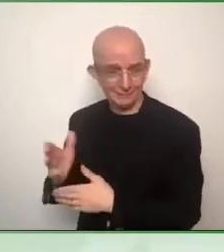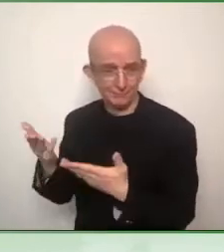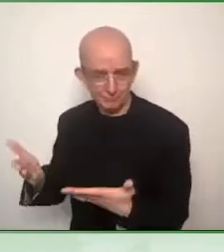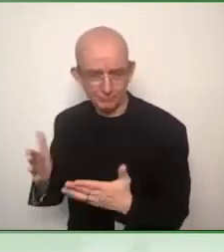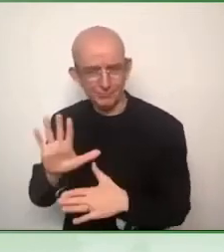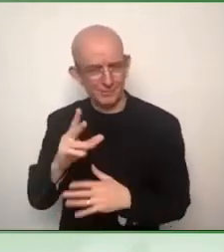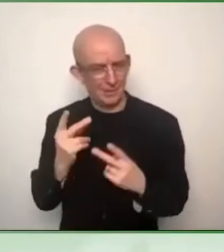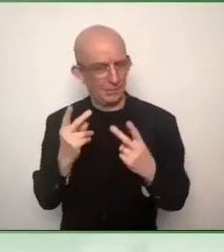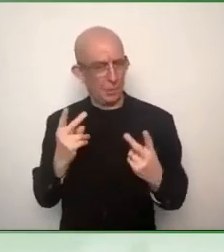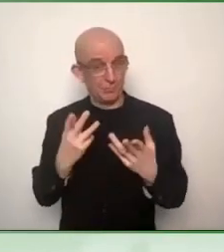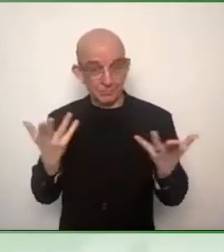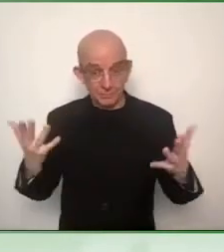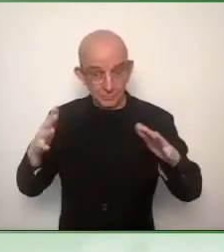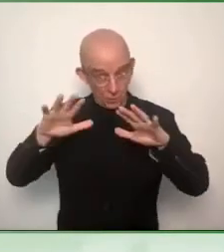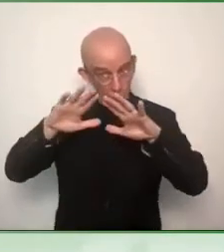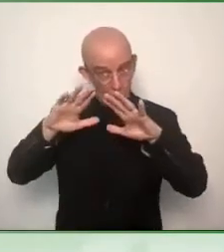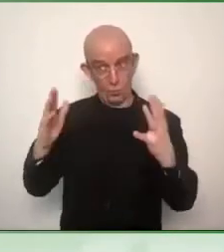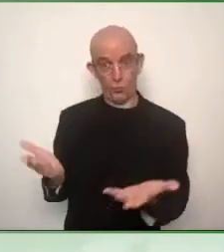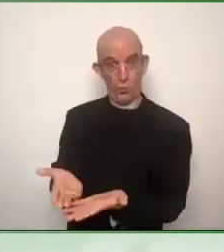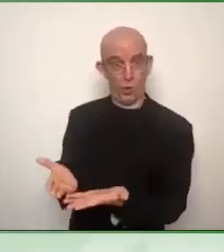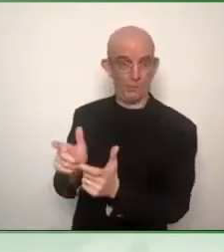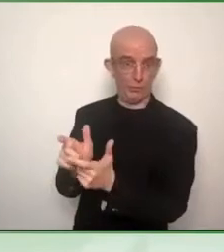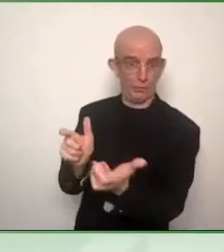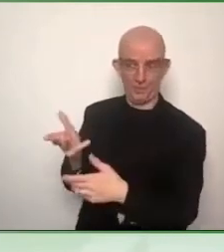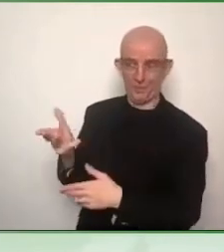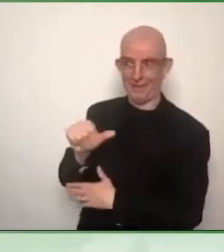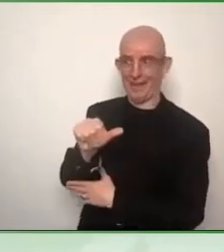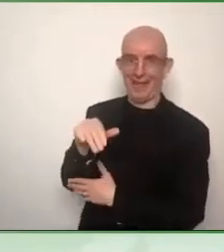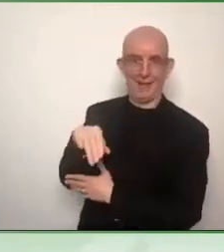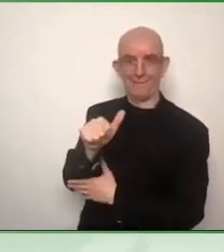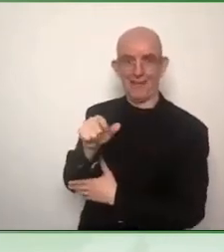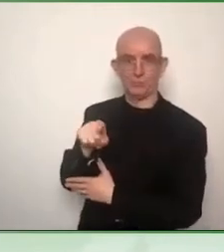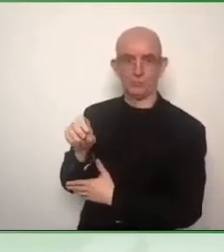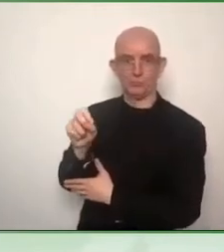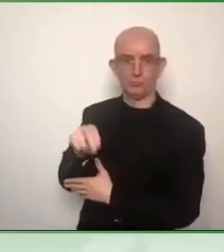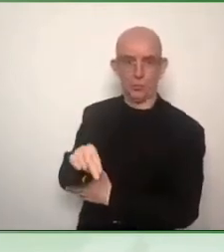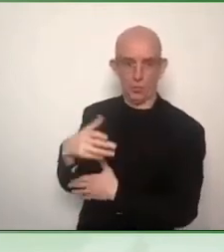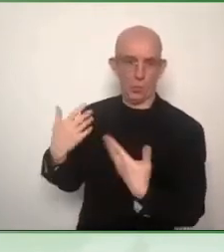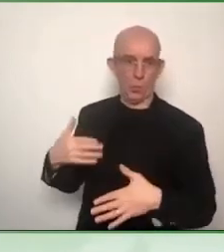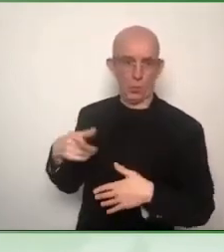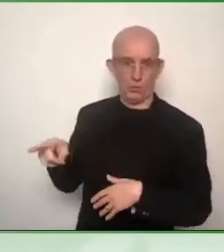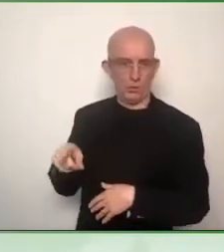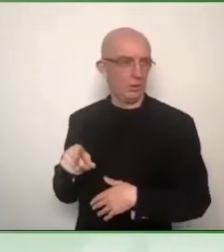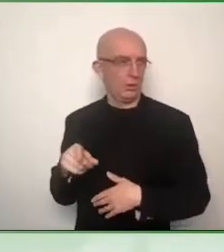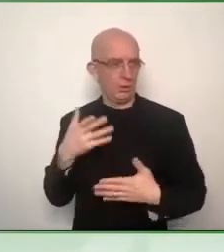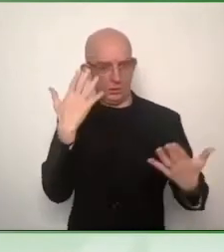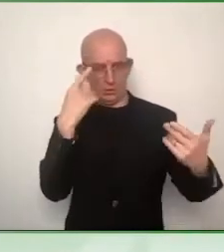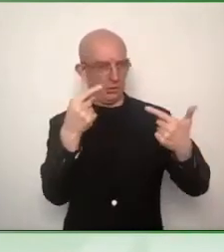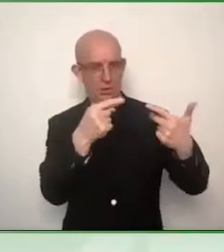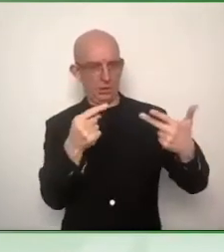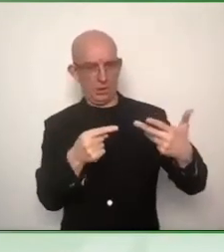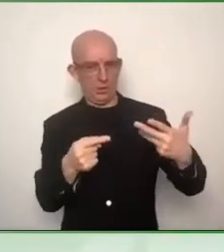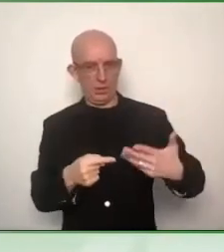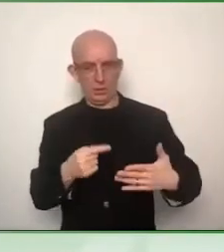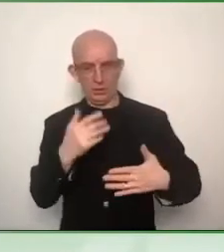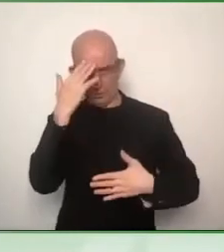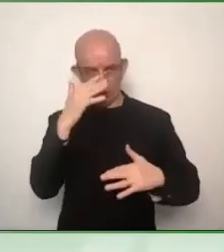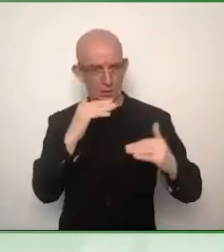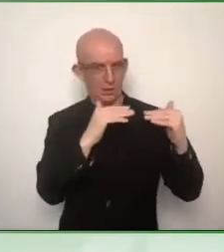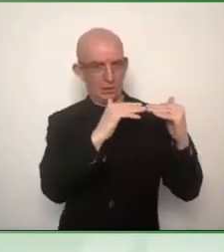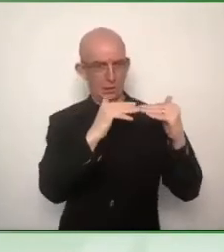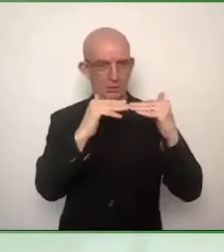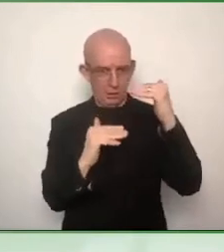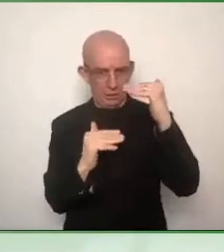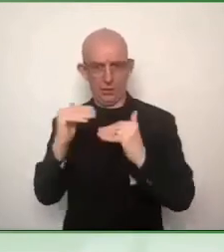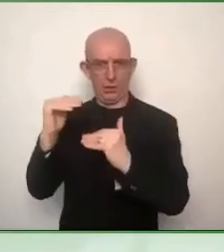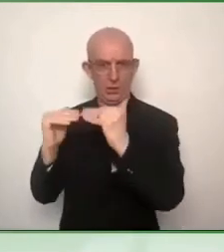your approach on that? And the last round would be if you want to comment on each other's remarks. This would conclude the session, and then